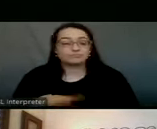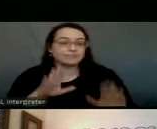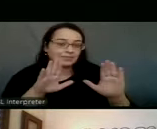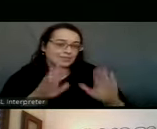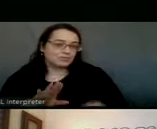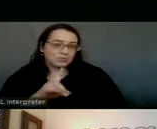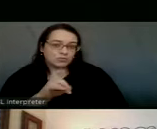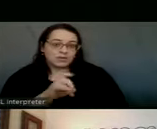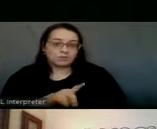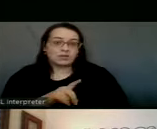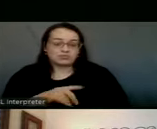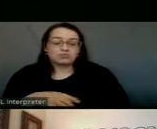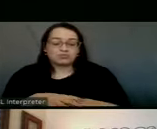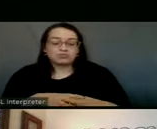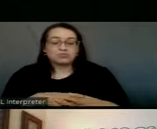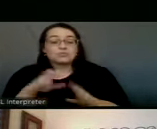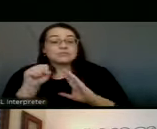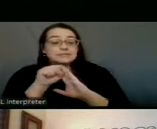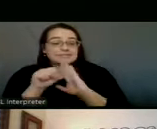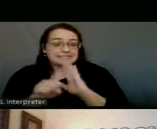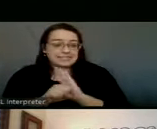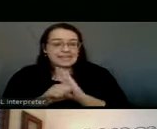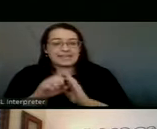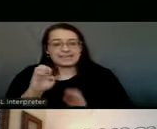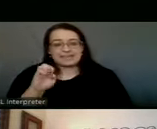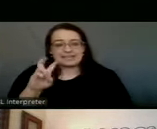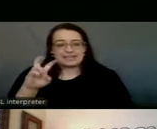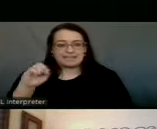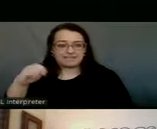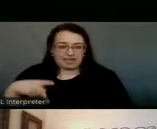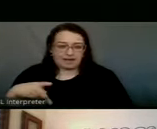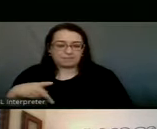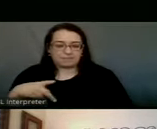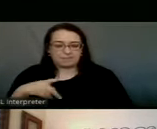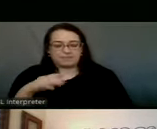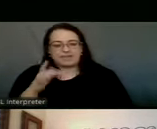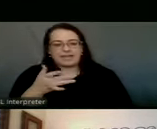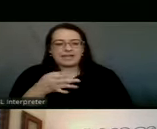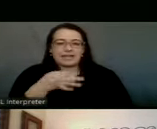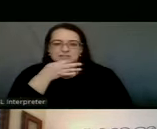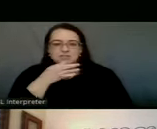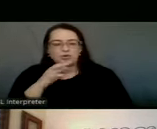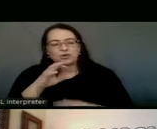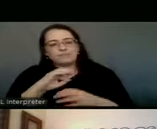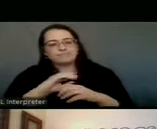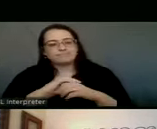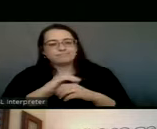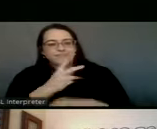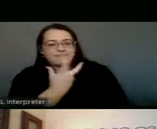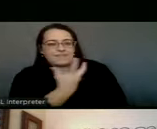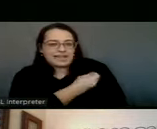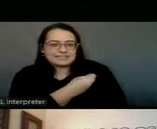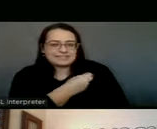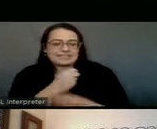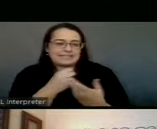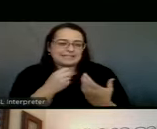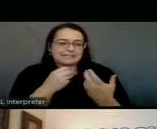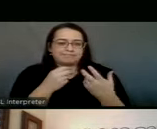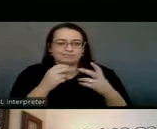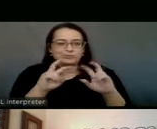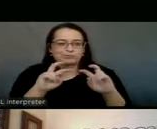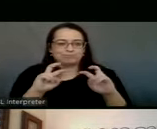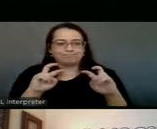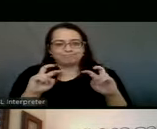question too. So the states, the EVAP team, the, um, expert vaccine allocation panel is, um, is